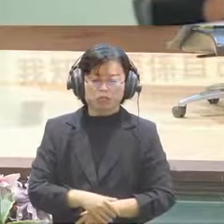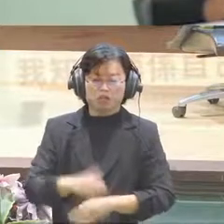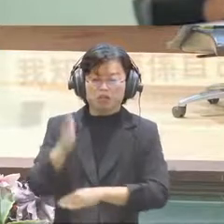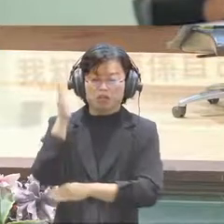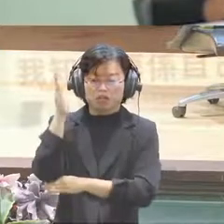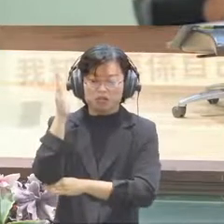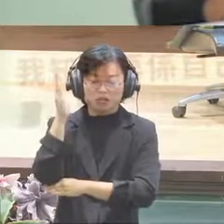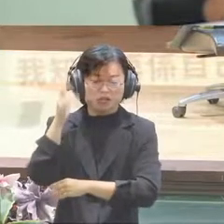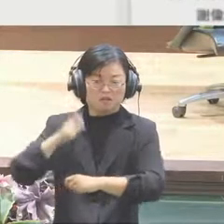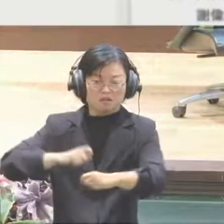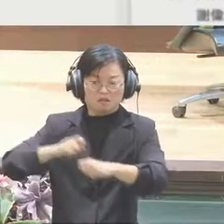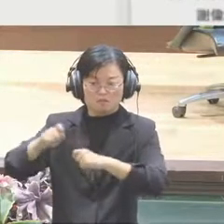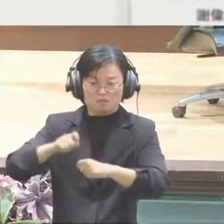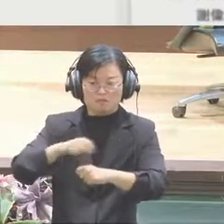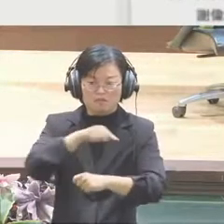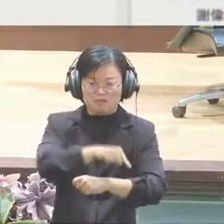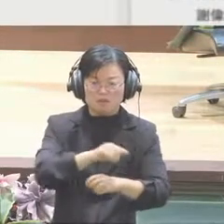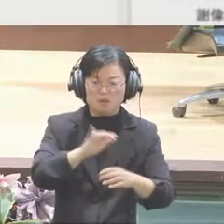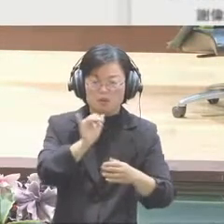more risky, I think.